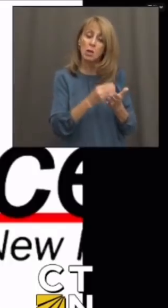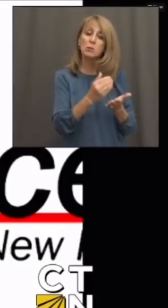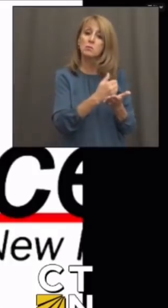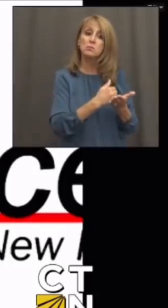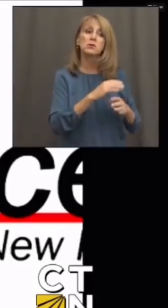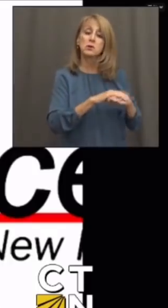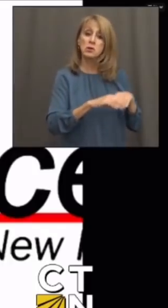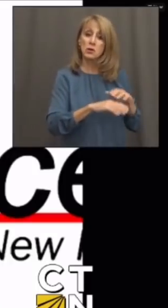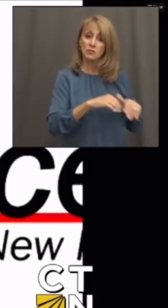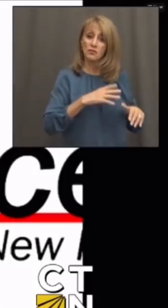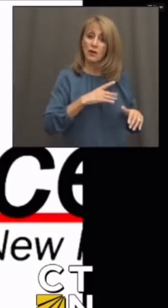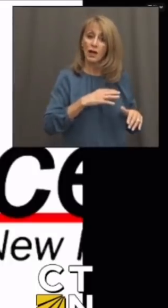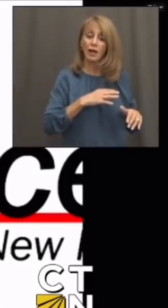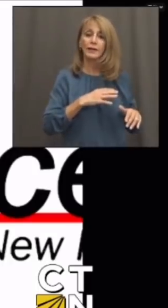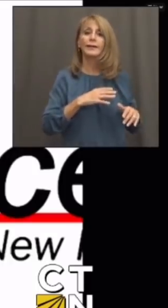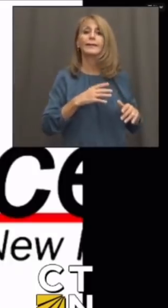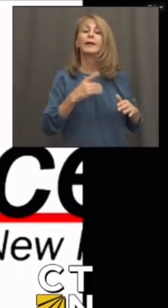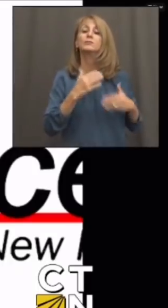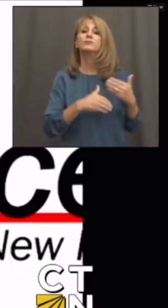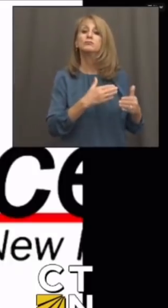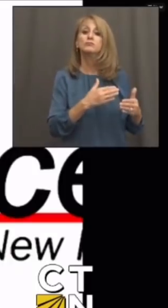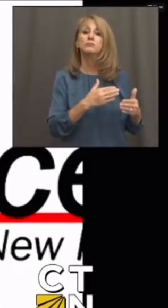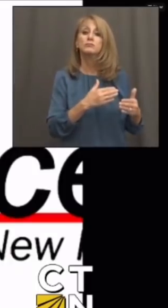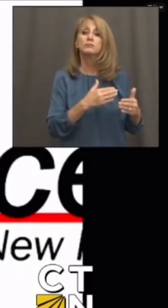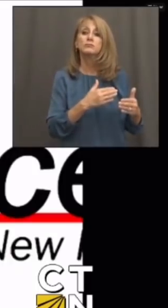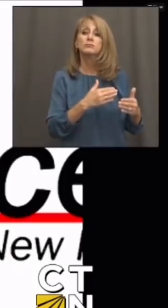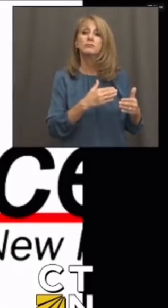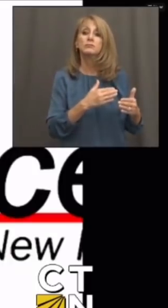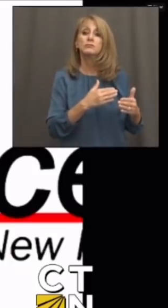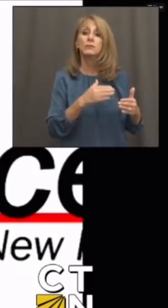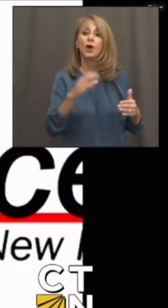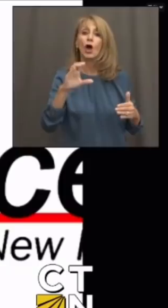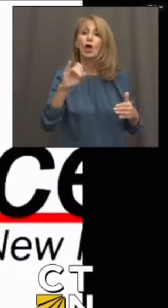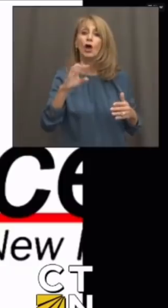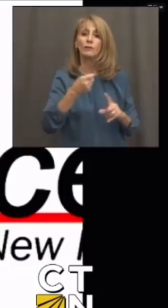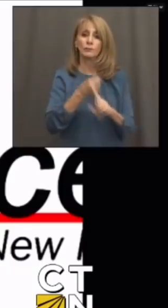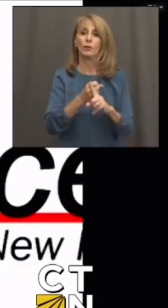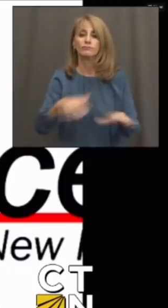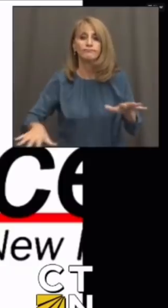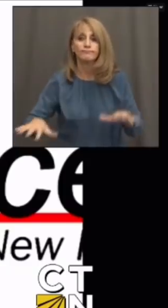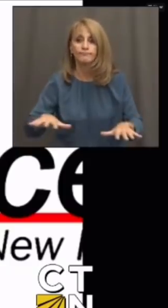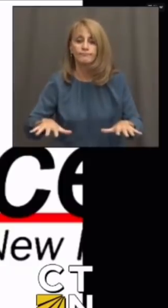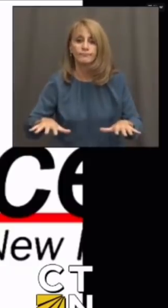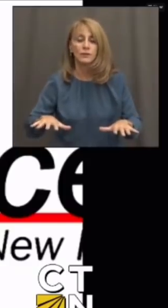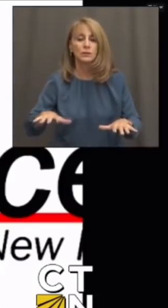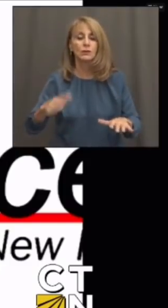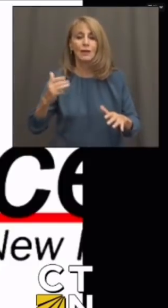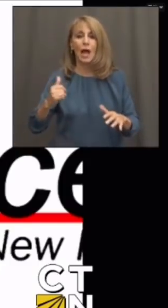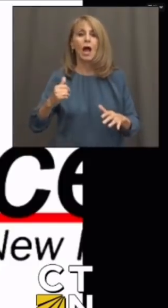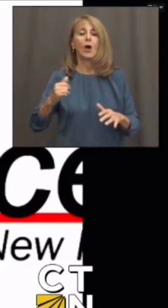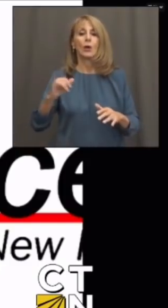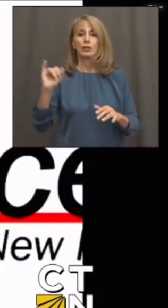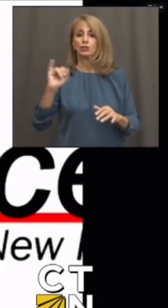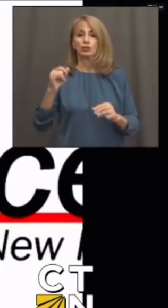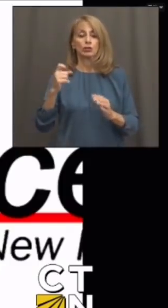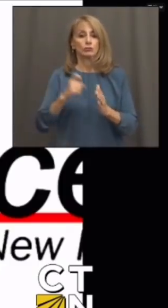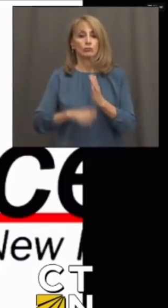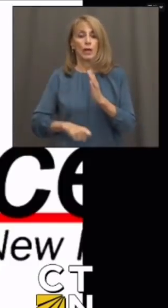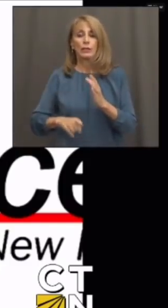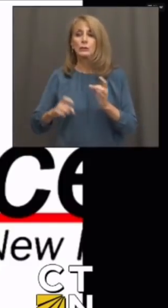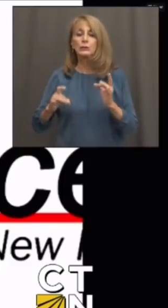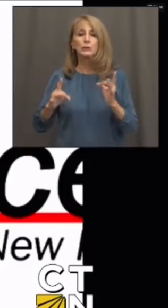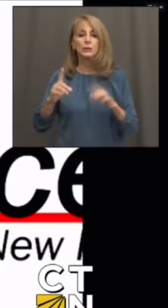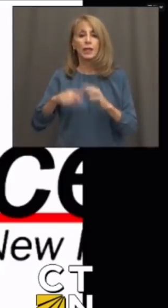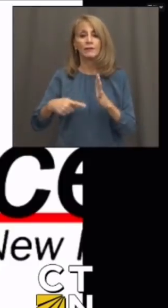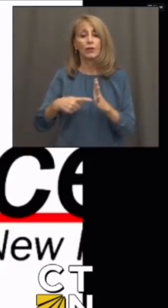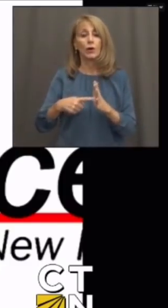then COVID, pandemic hit, and they really are struggling with the prices, the high prices of health care overall. So, I think the